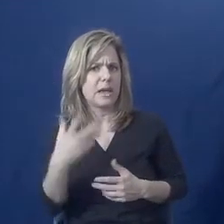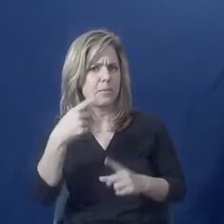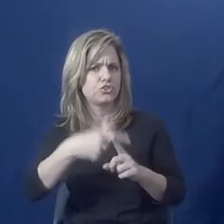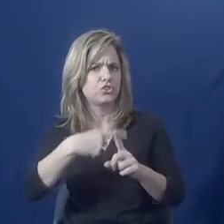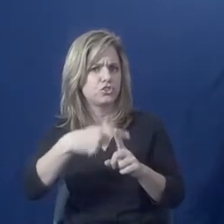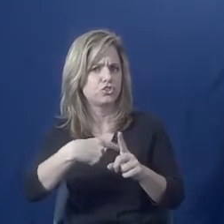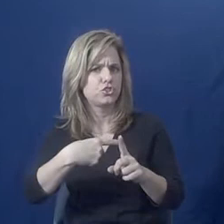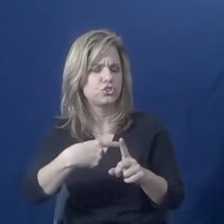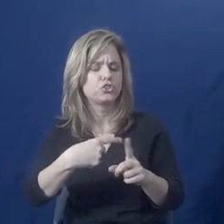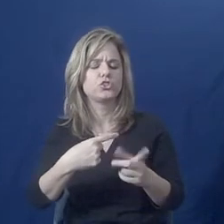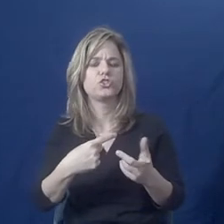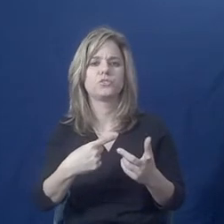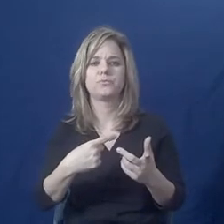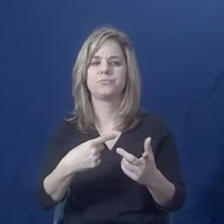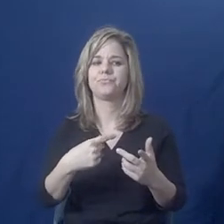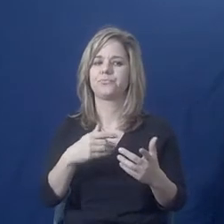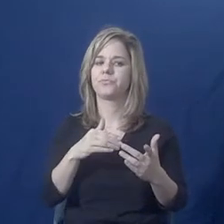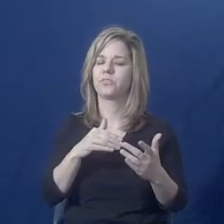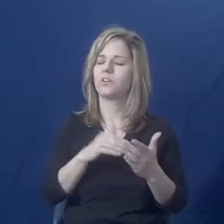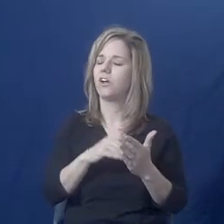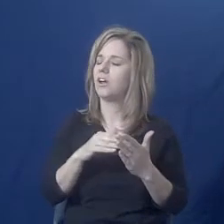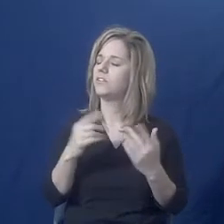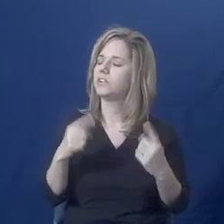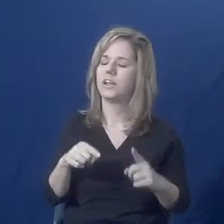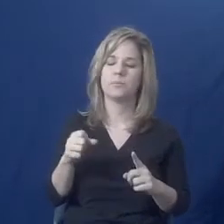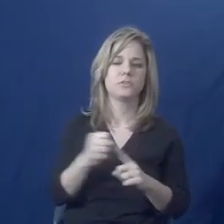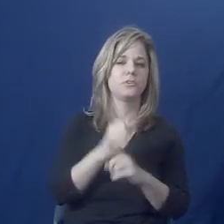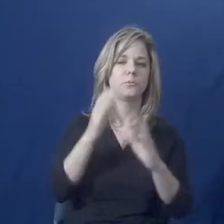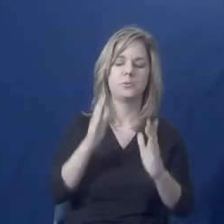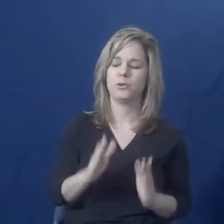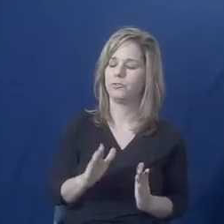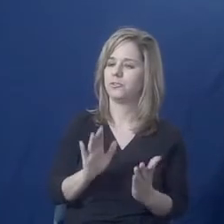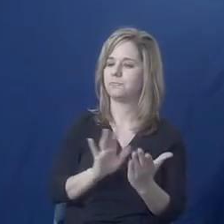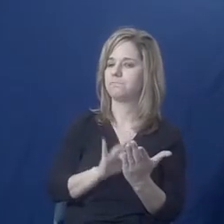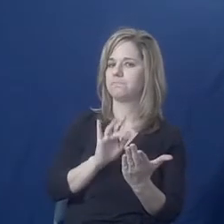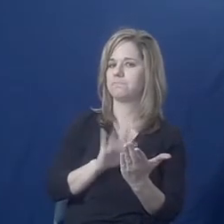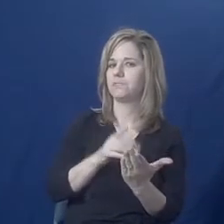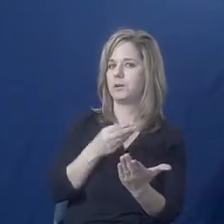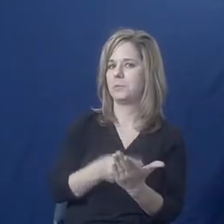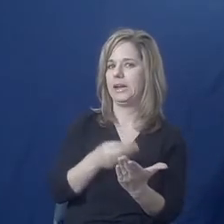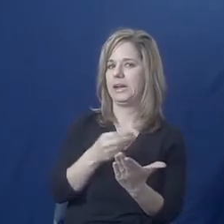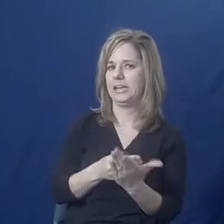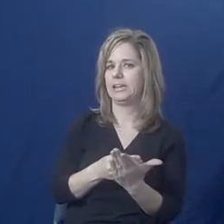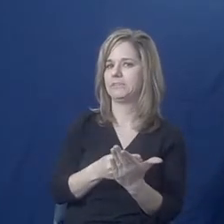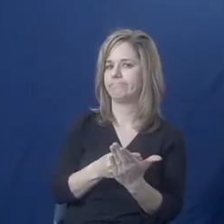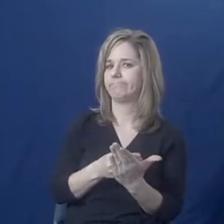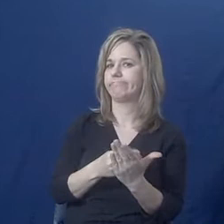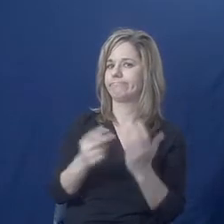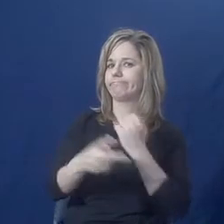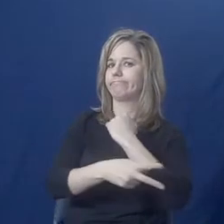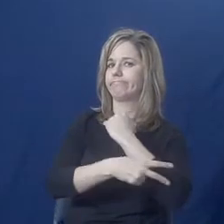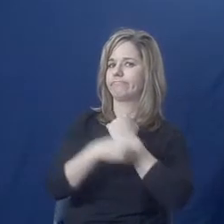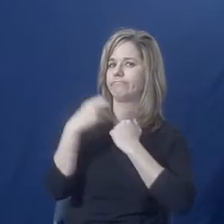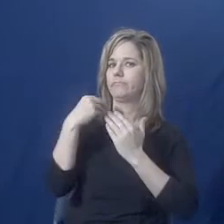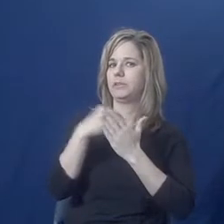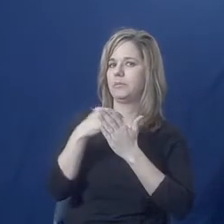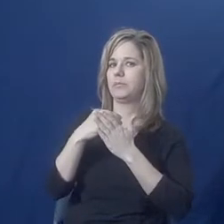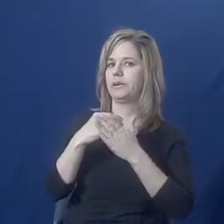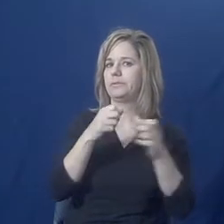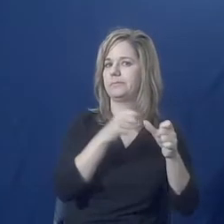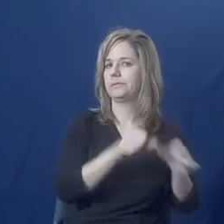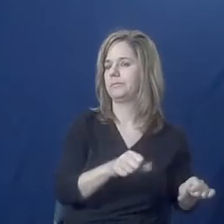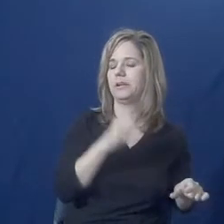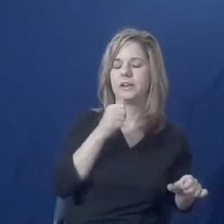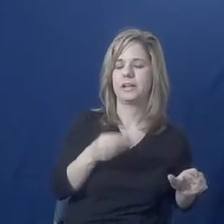Abusers will often abuse people financially, take their Social Security checks, not give them any money,